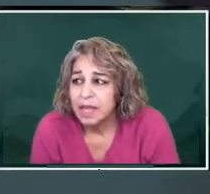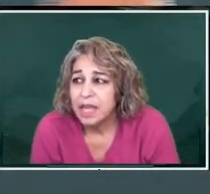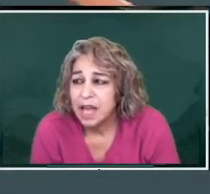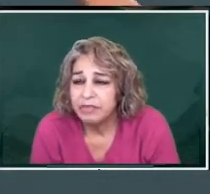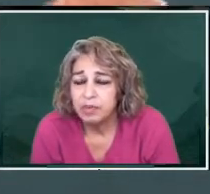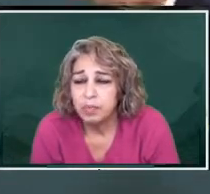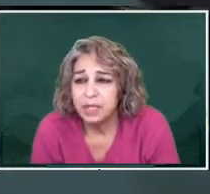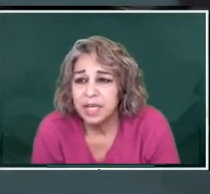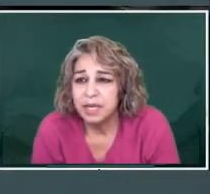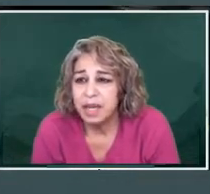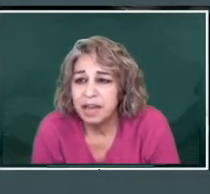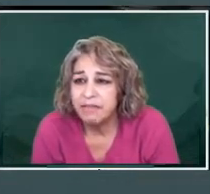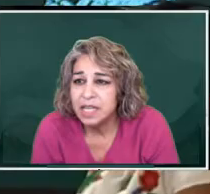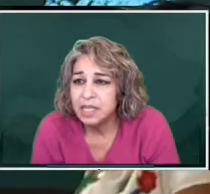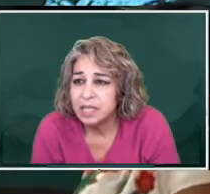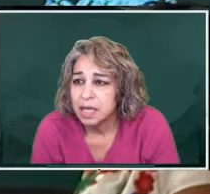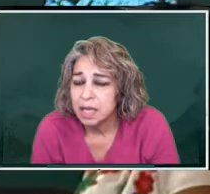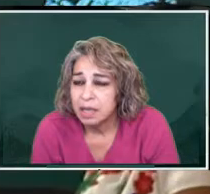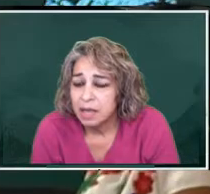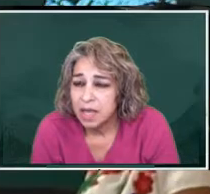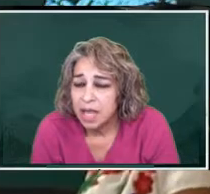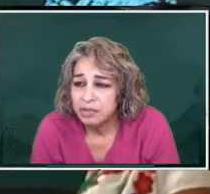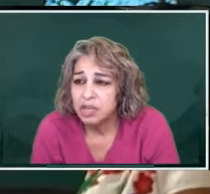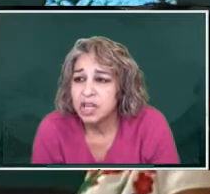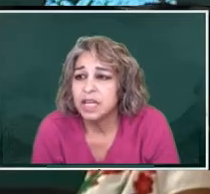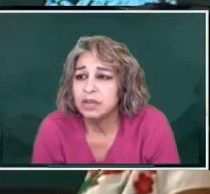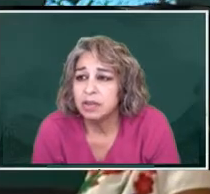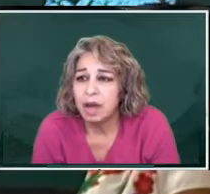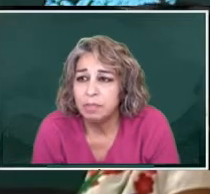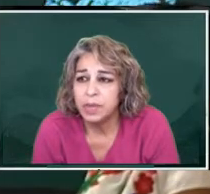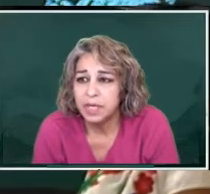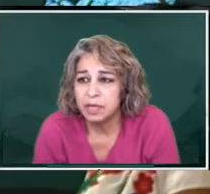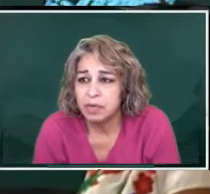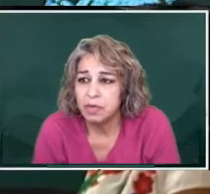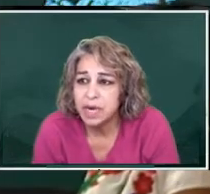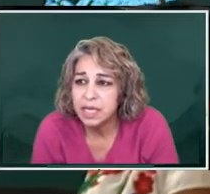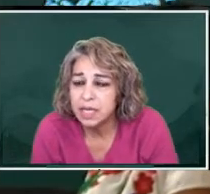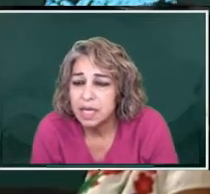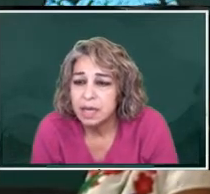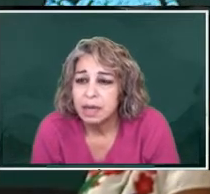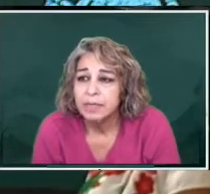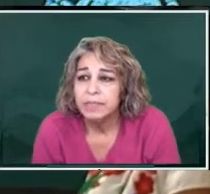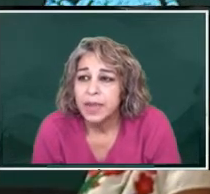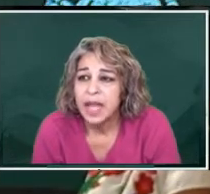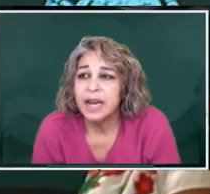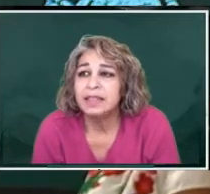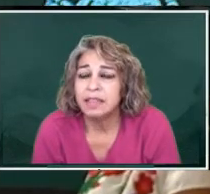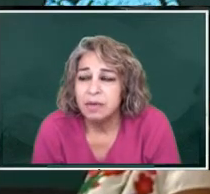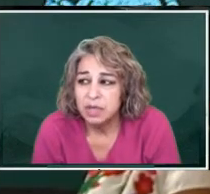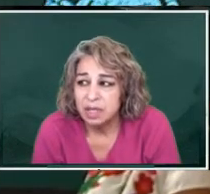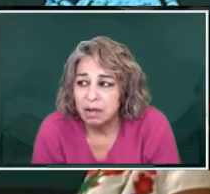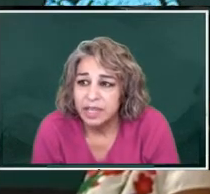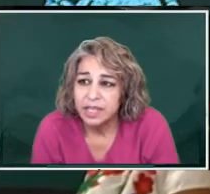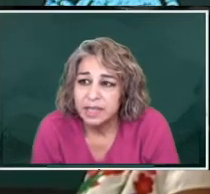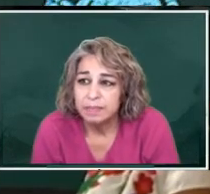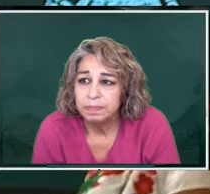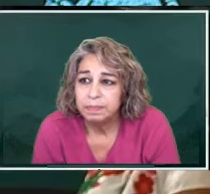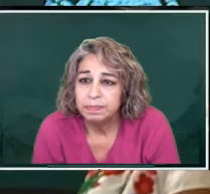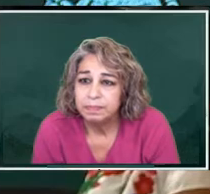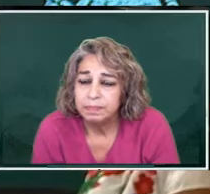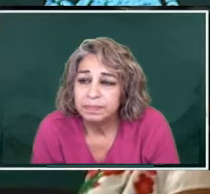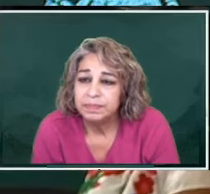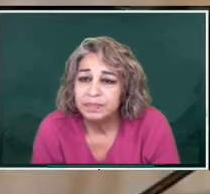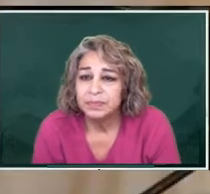They have to present evidence. They have to take it to competent authorities and let them resolve it.